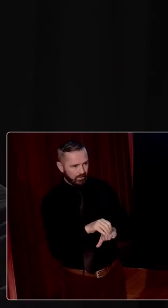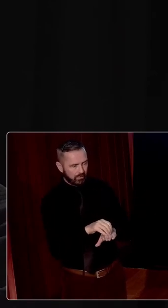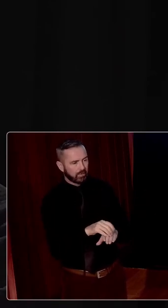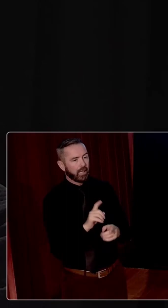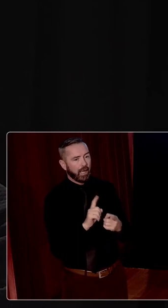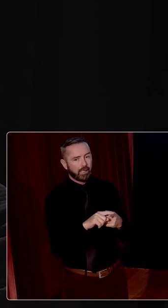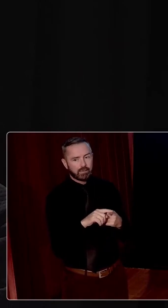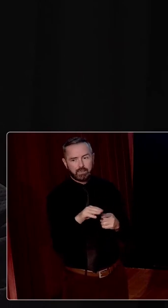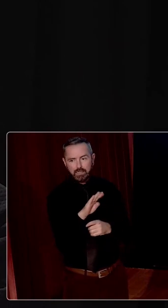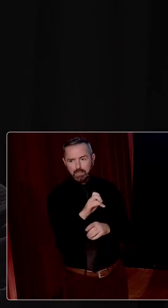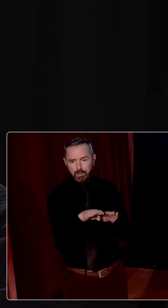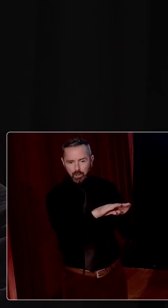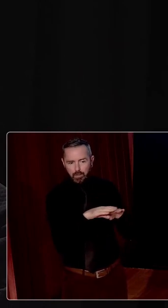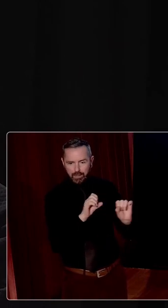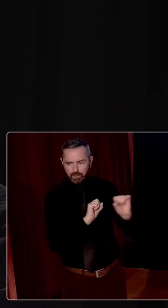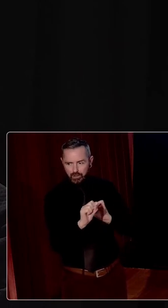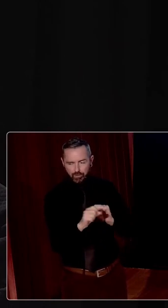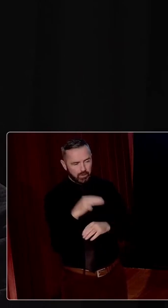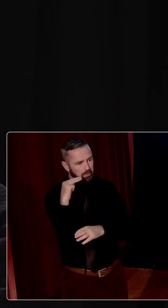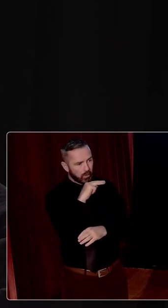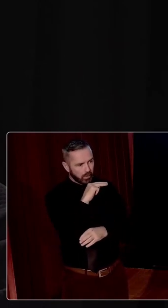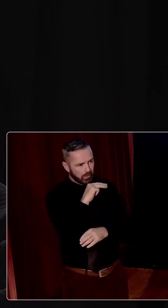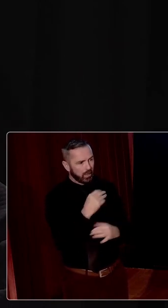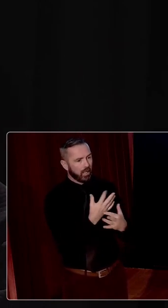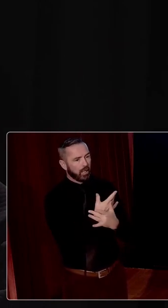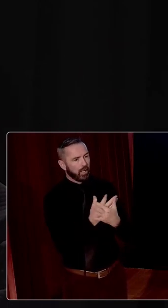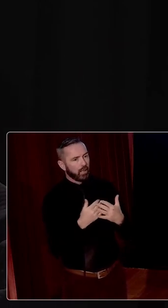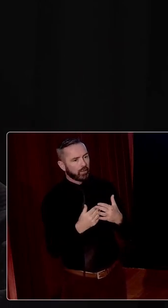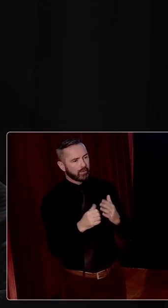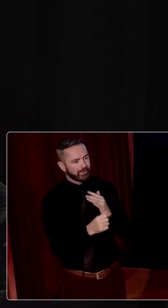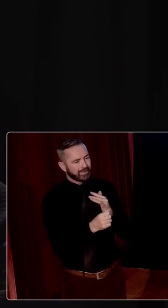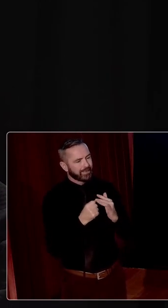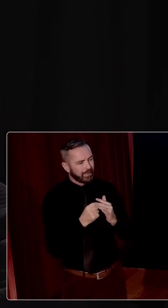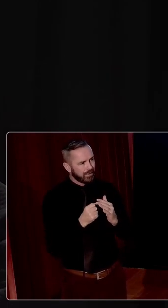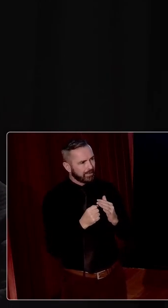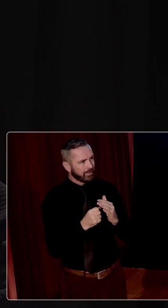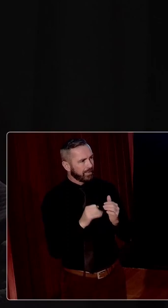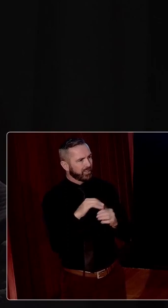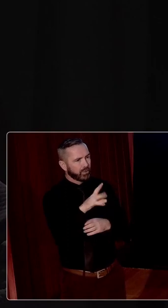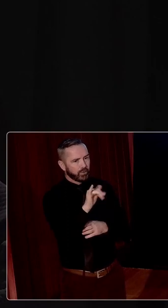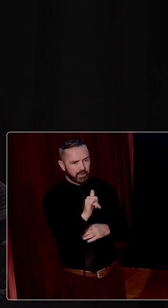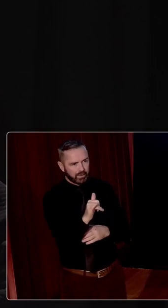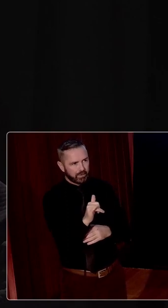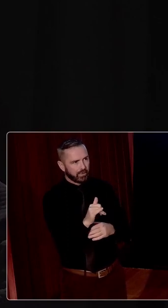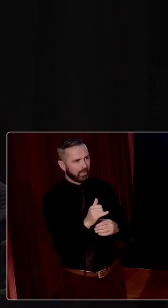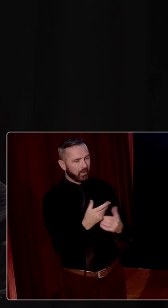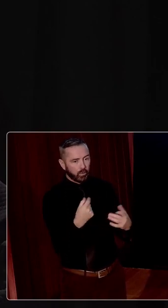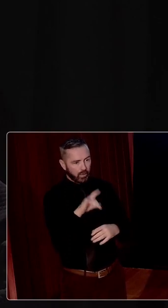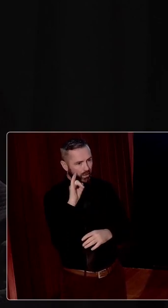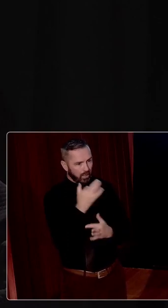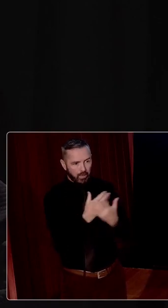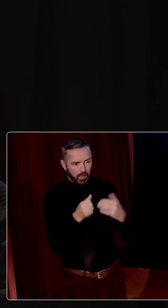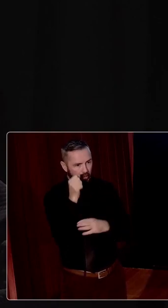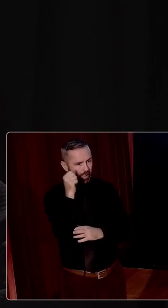diplomatic service. There was a lot of ingenuity and skill. And, you know, we heard elements of that yesterday. The fascination